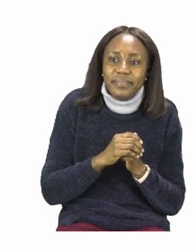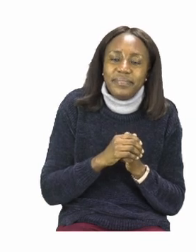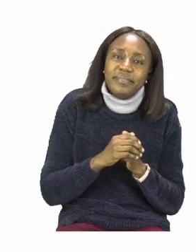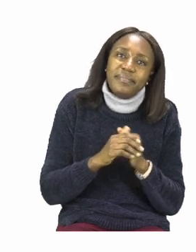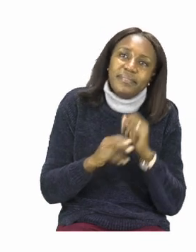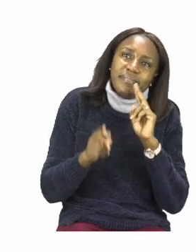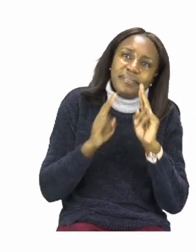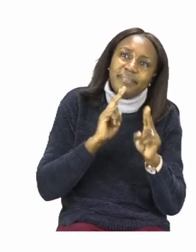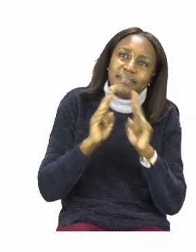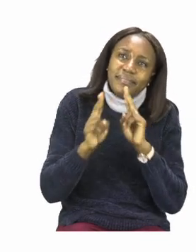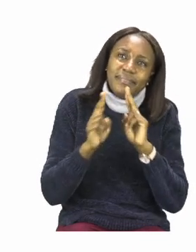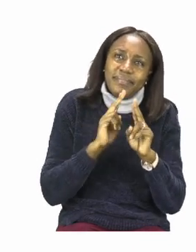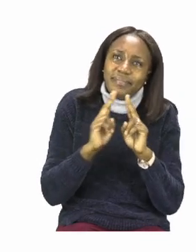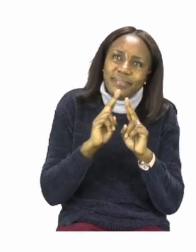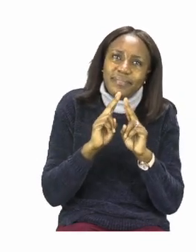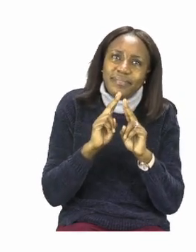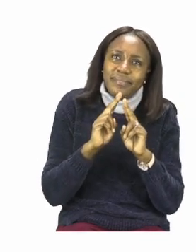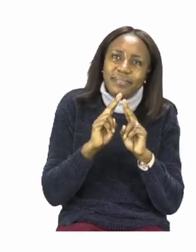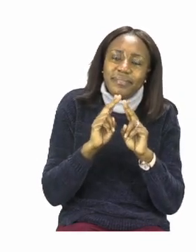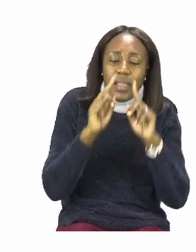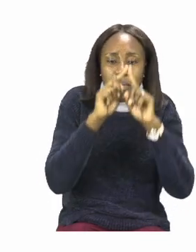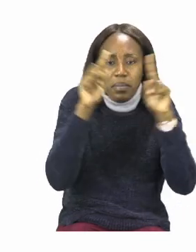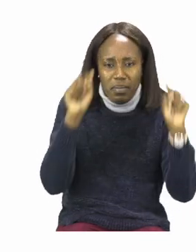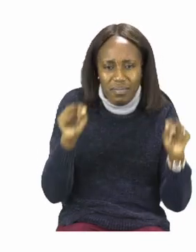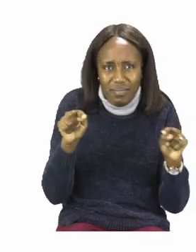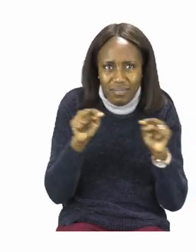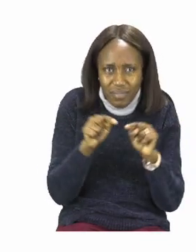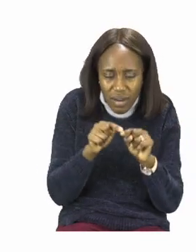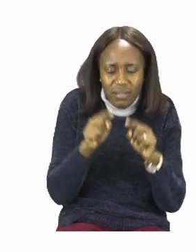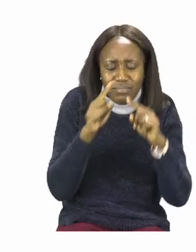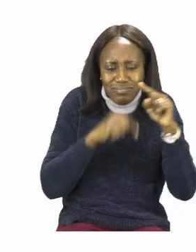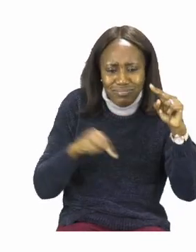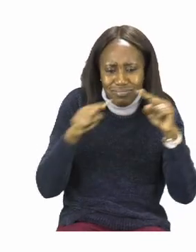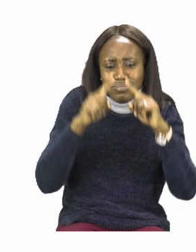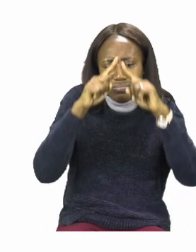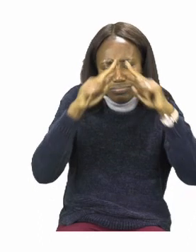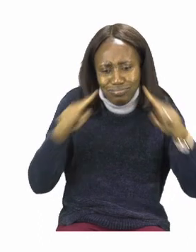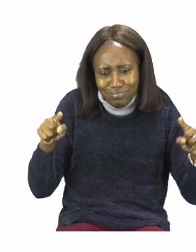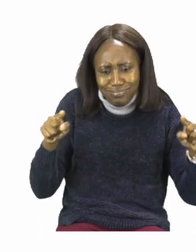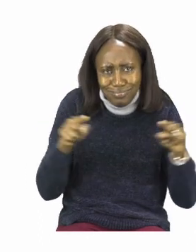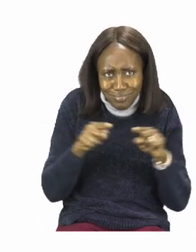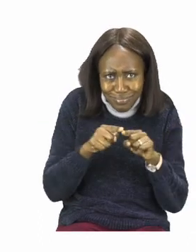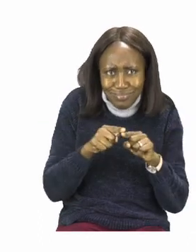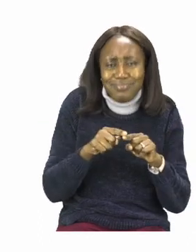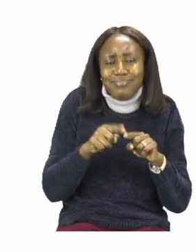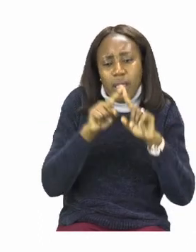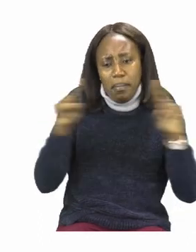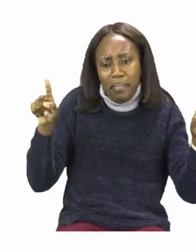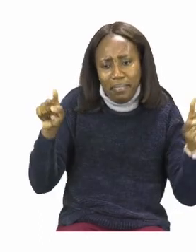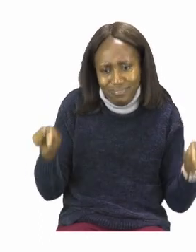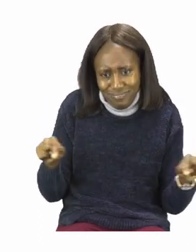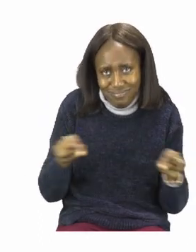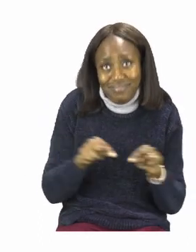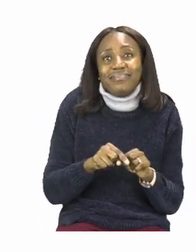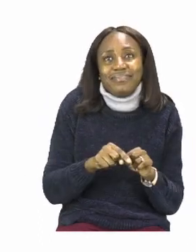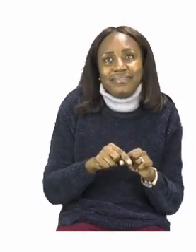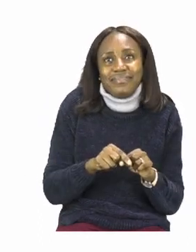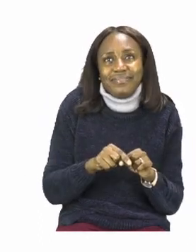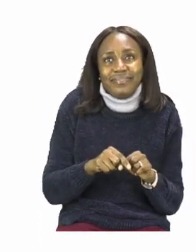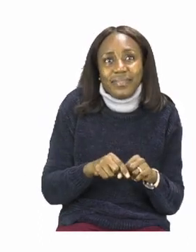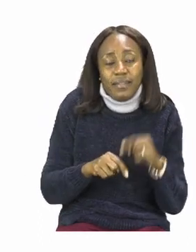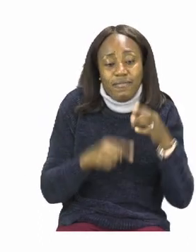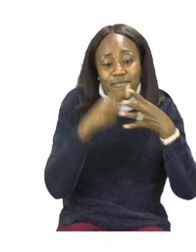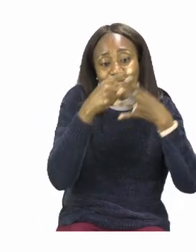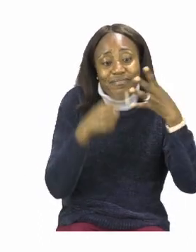be doing our geometry 2D shapes. Now as you can see we have the